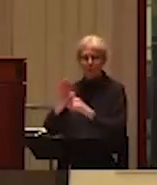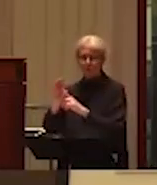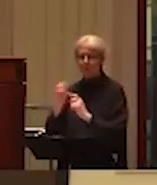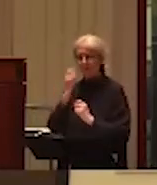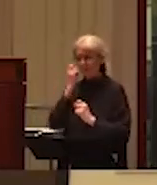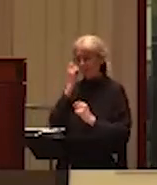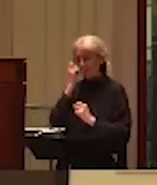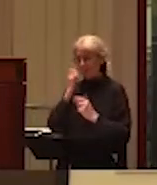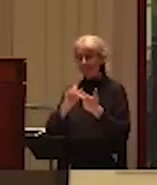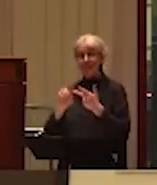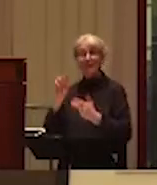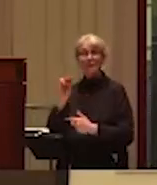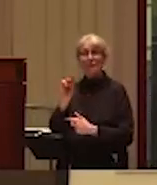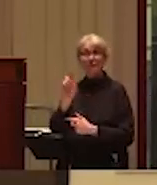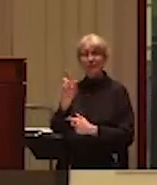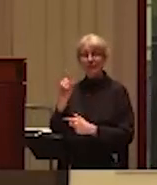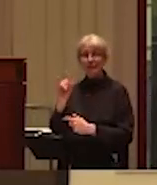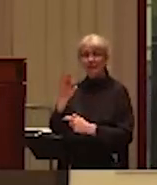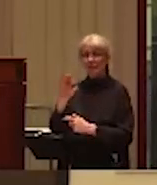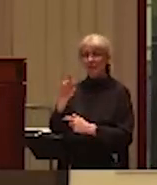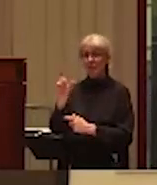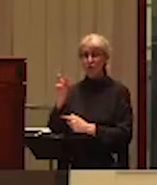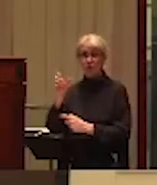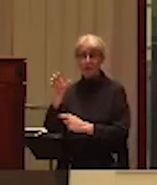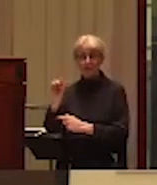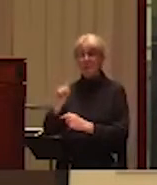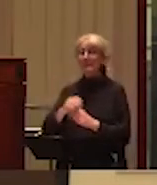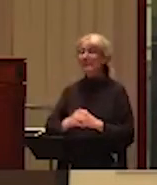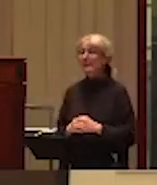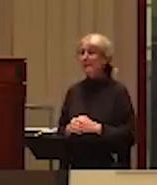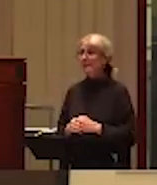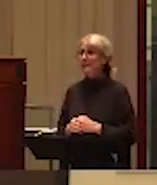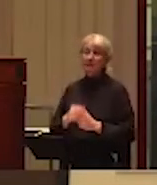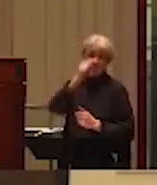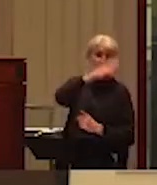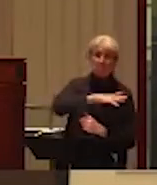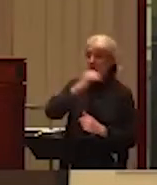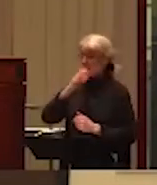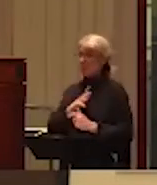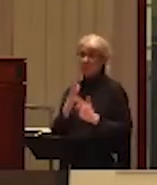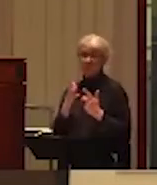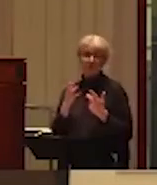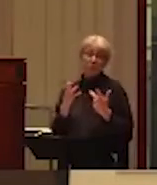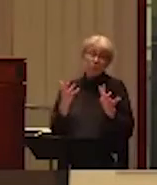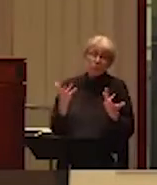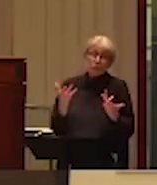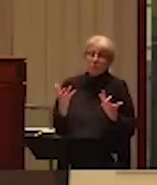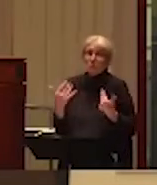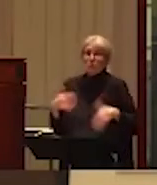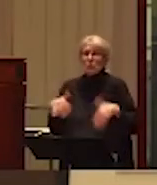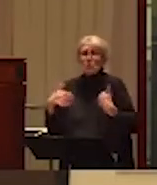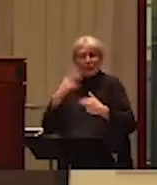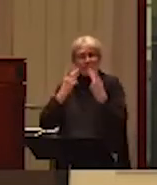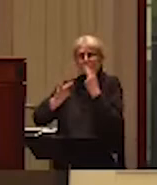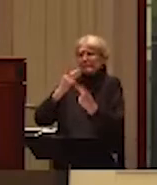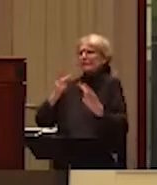the multiculturalism. You know, a lot of men and women, you know, people can be very racist, but